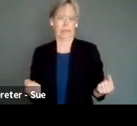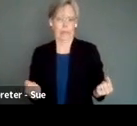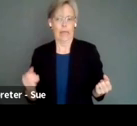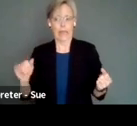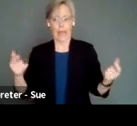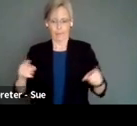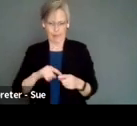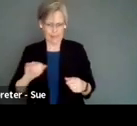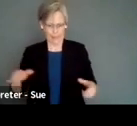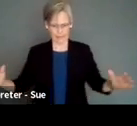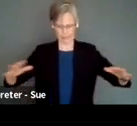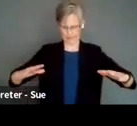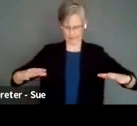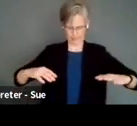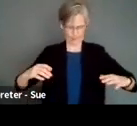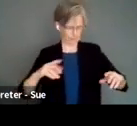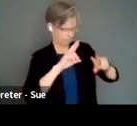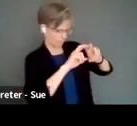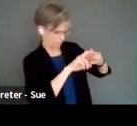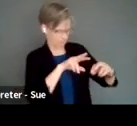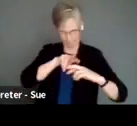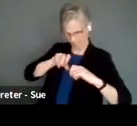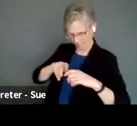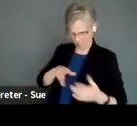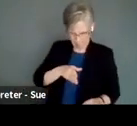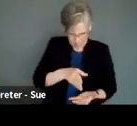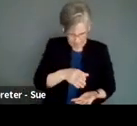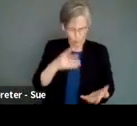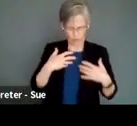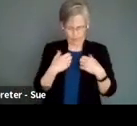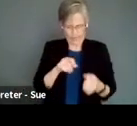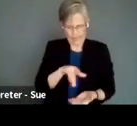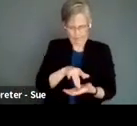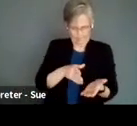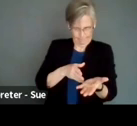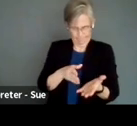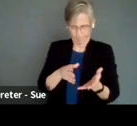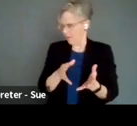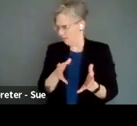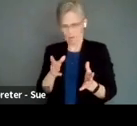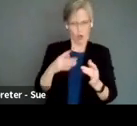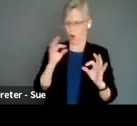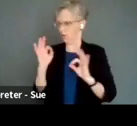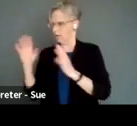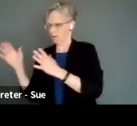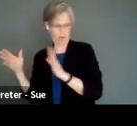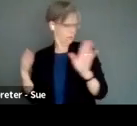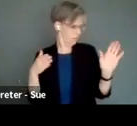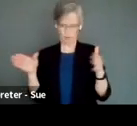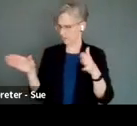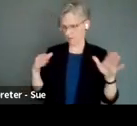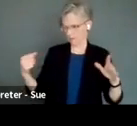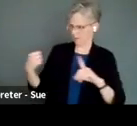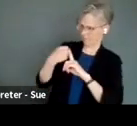space, as you begin to critically assess, I guess, what is impacting your ability and your wellness.